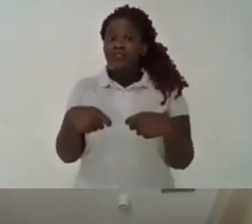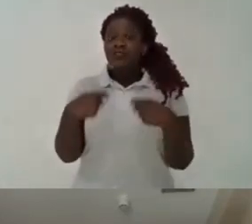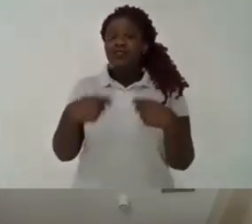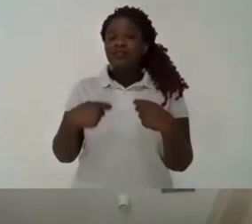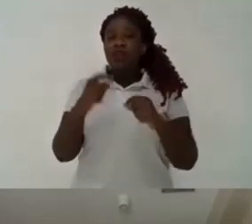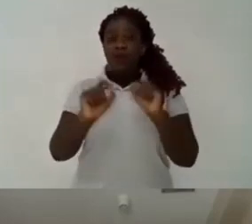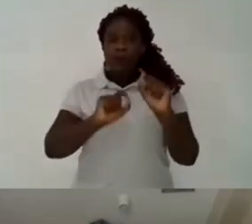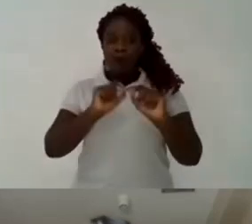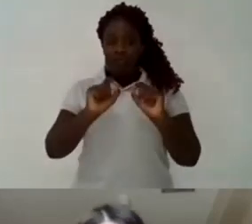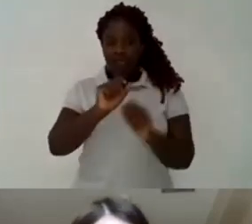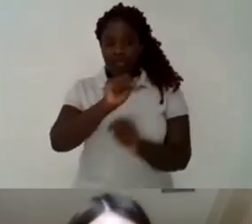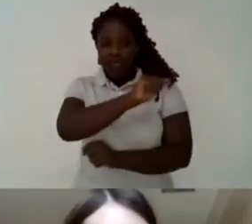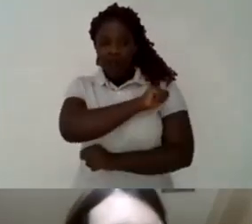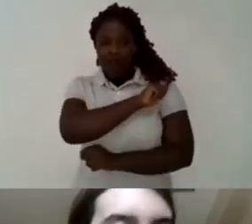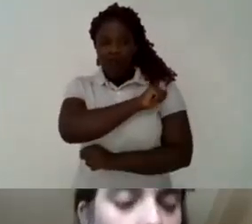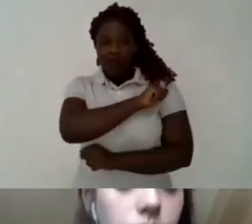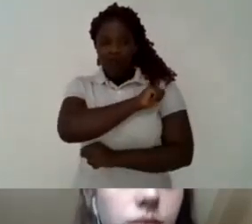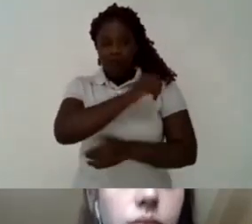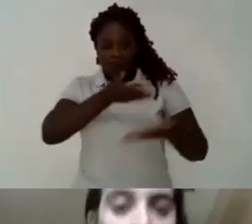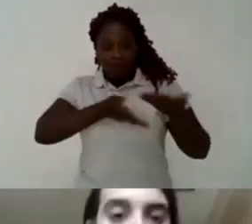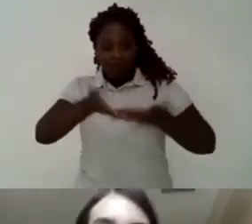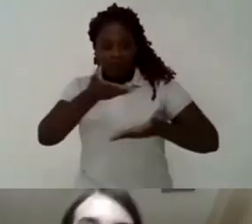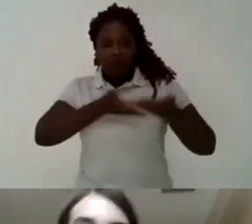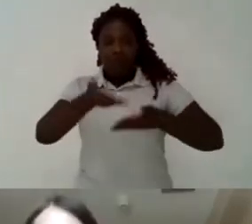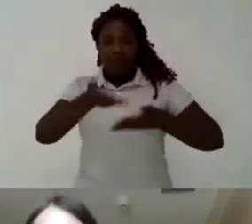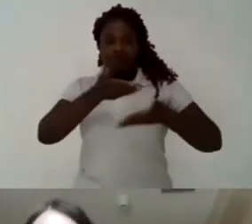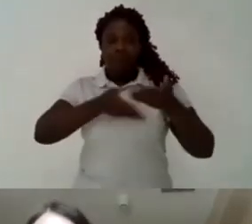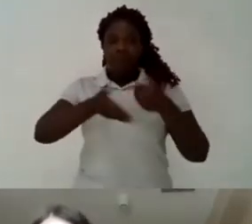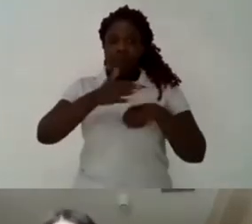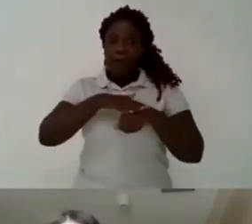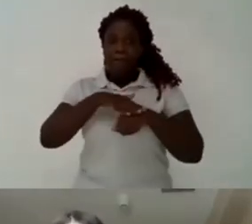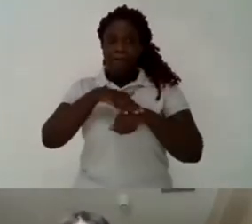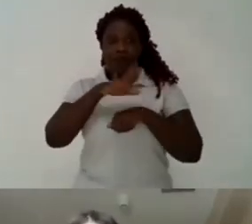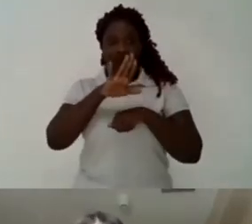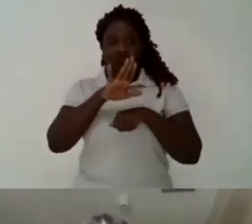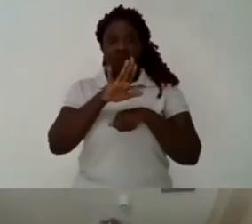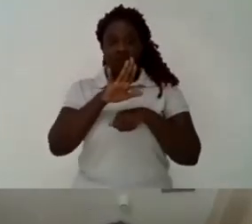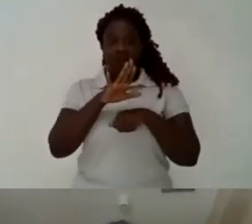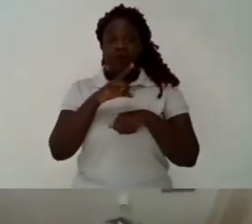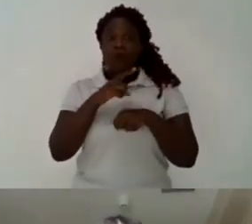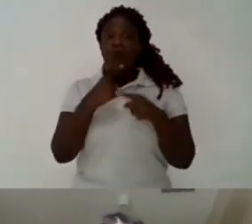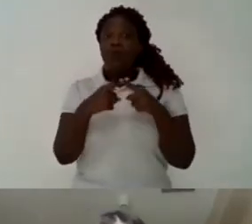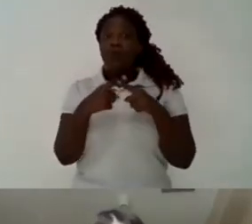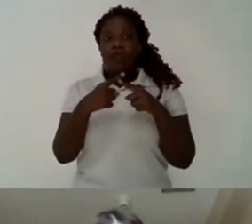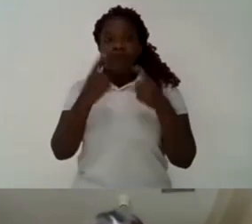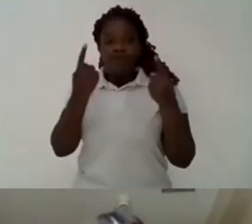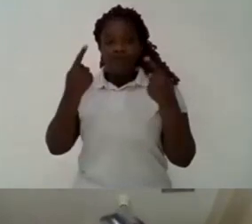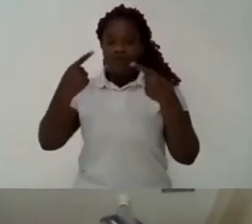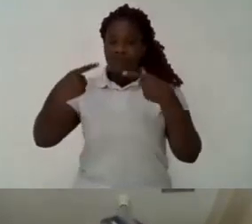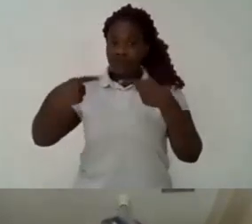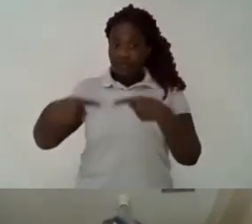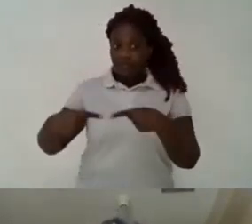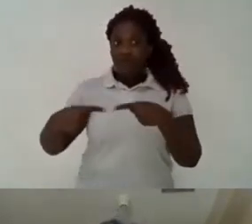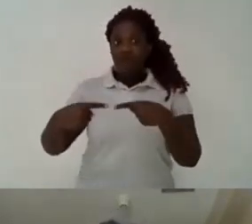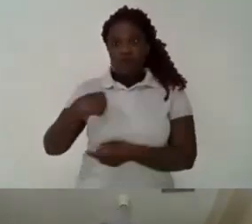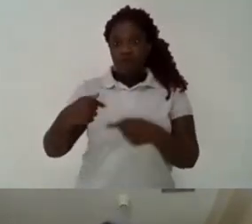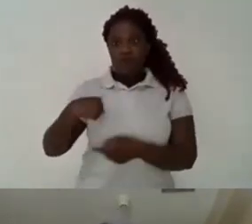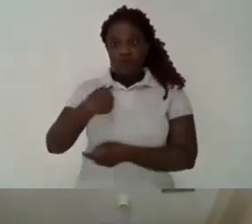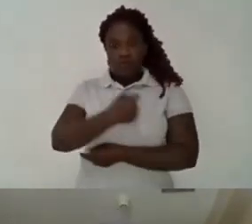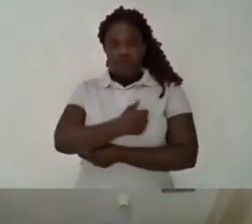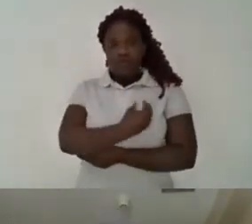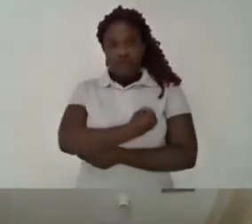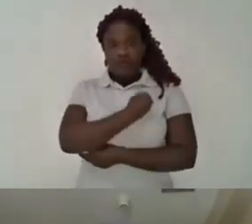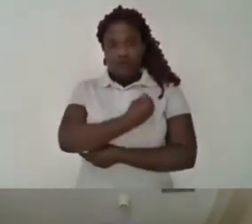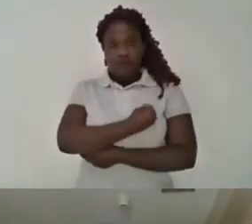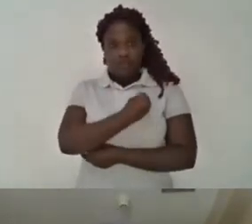it is needed to have uh more students involved on